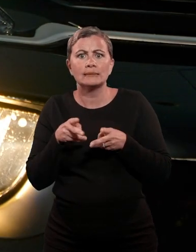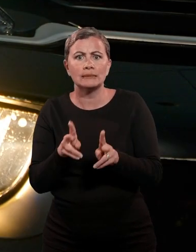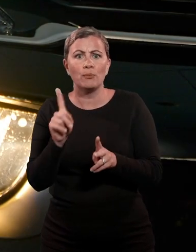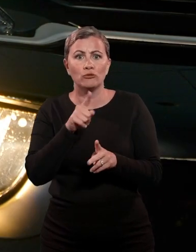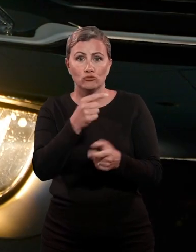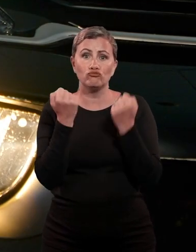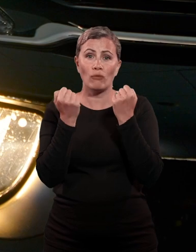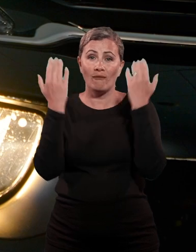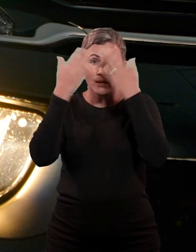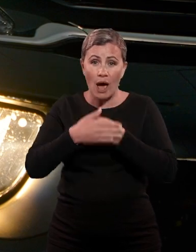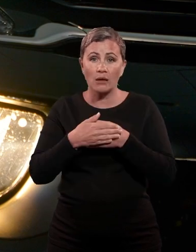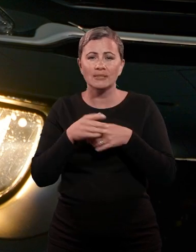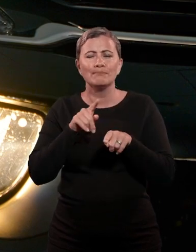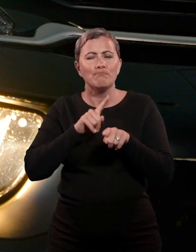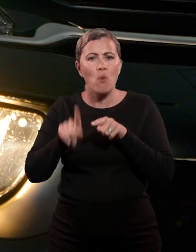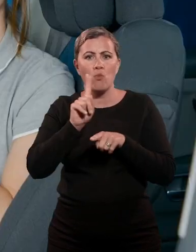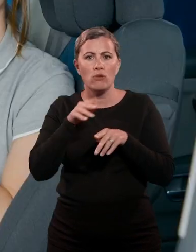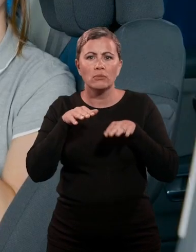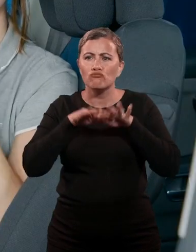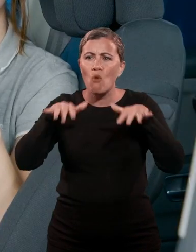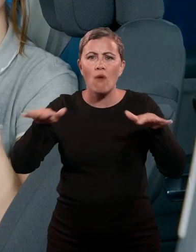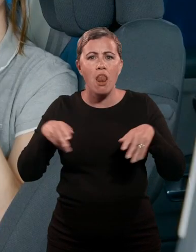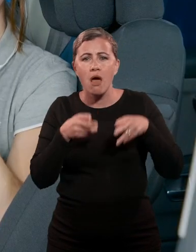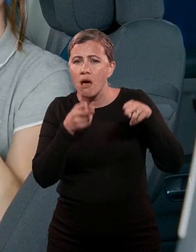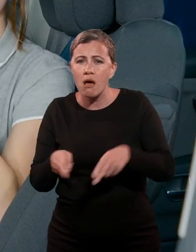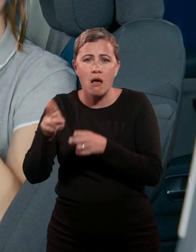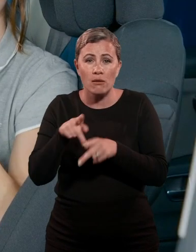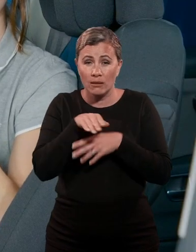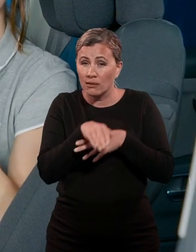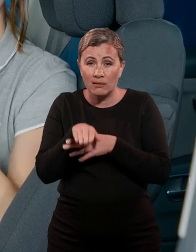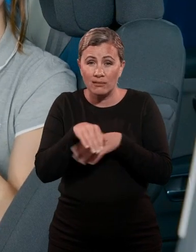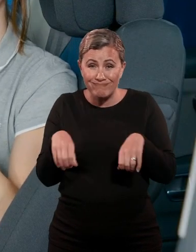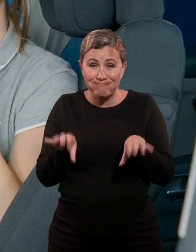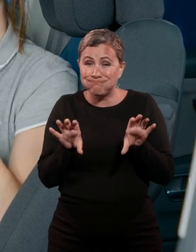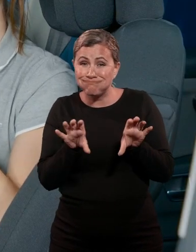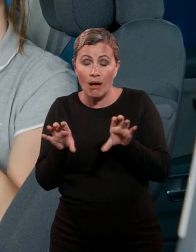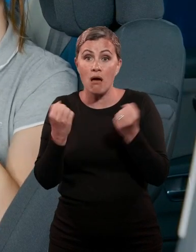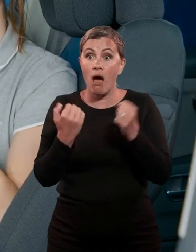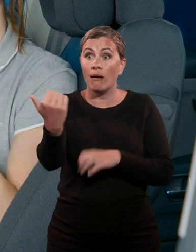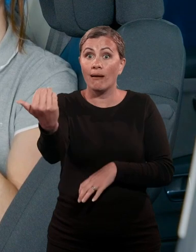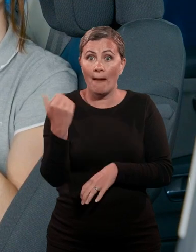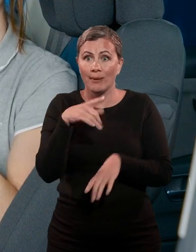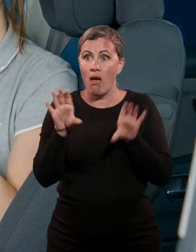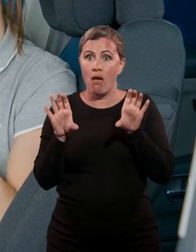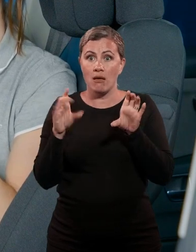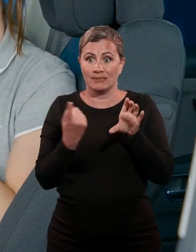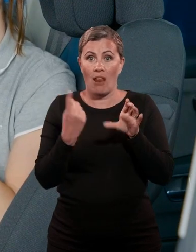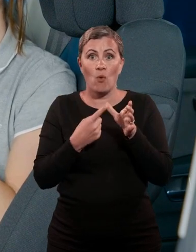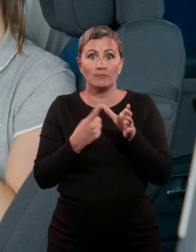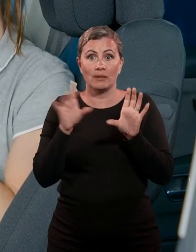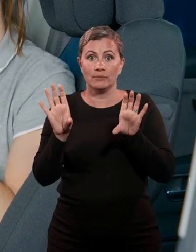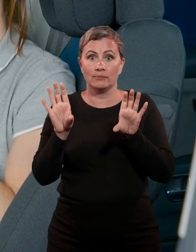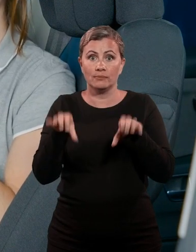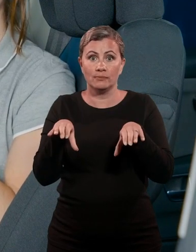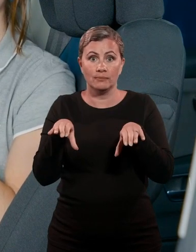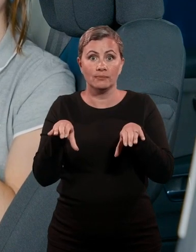of driving at night, especially on rural roads. The system detects oncoming vehicles and automatically switches the double xenon headlights